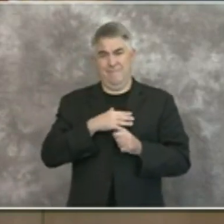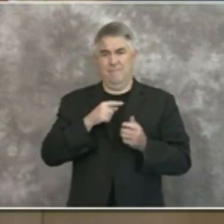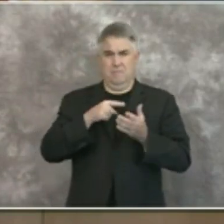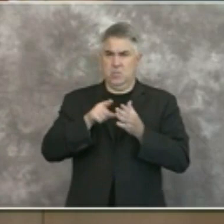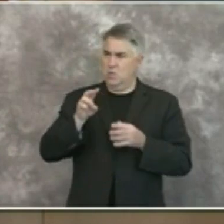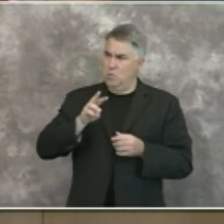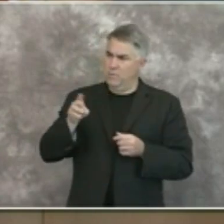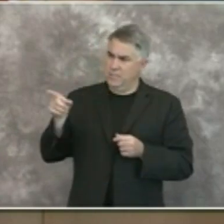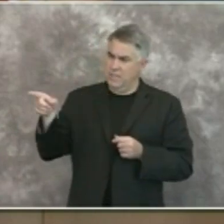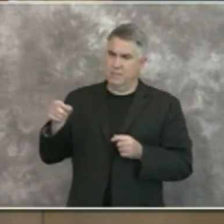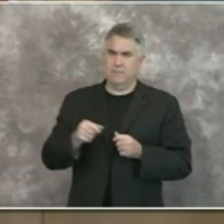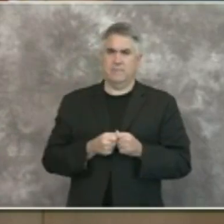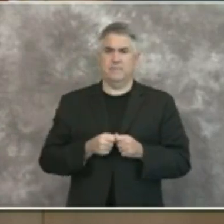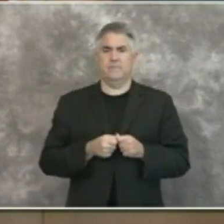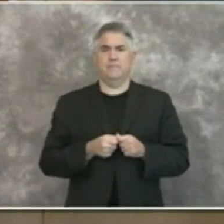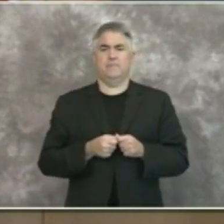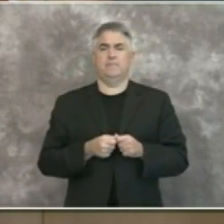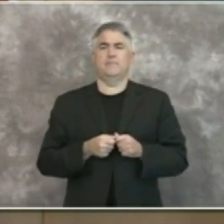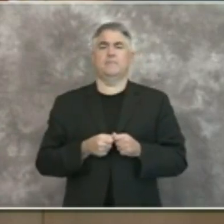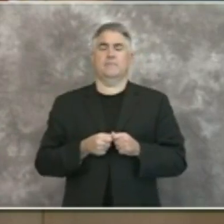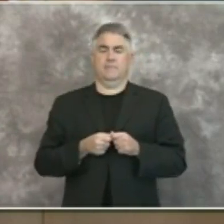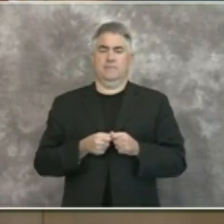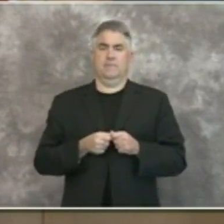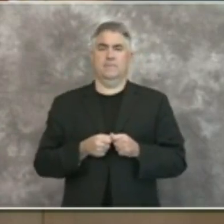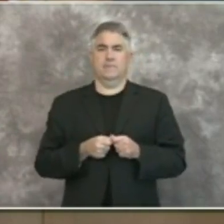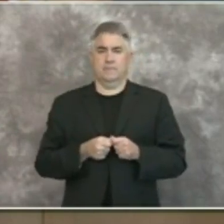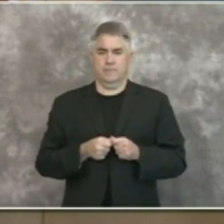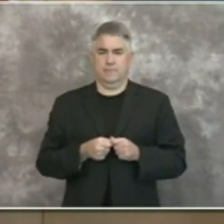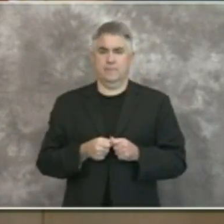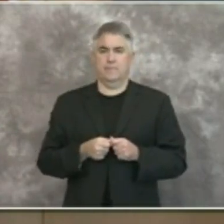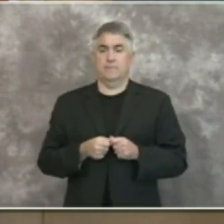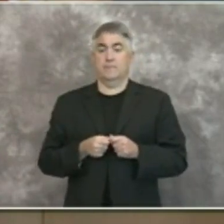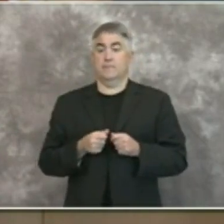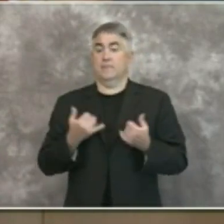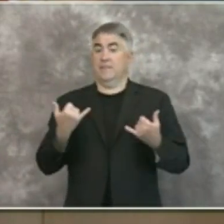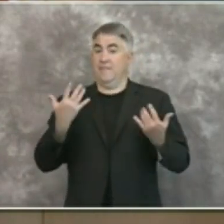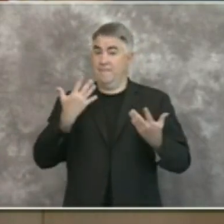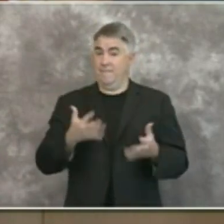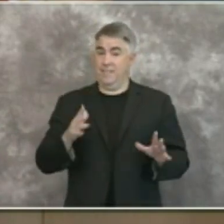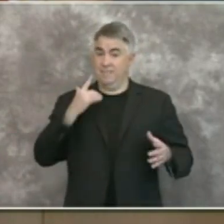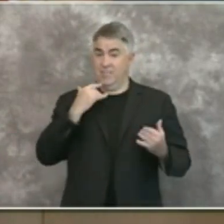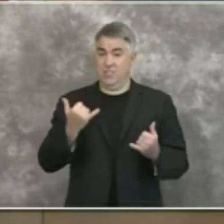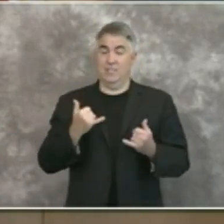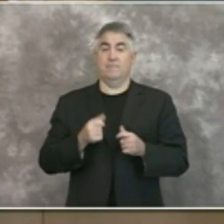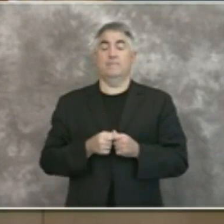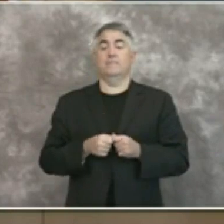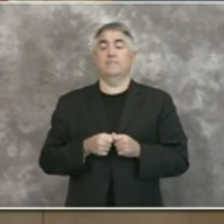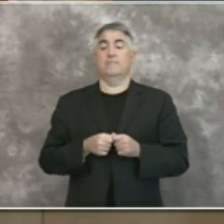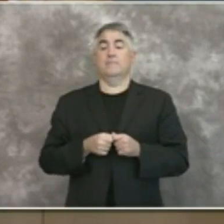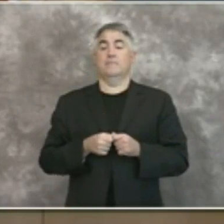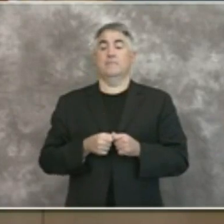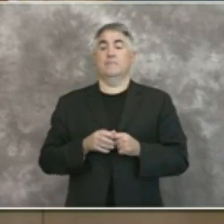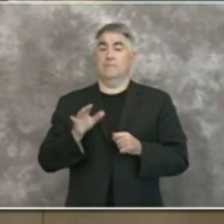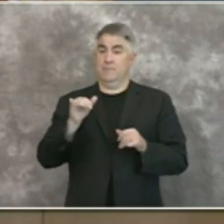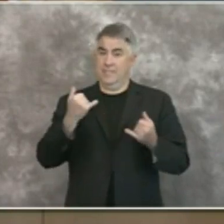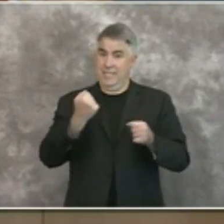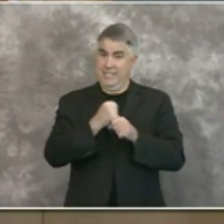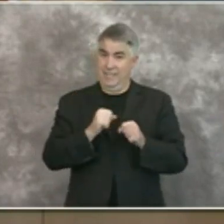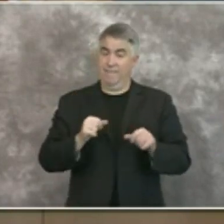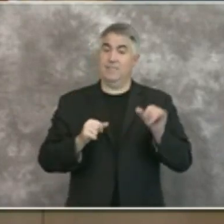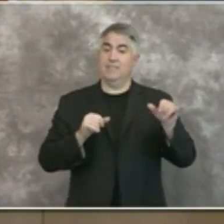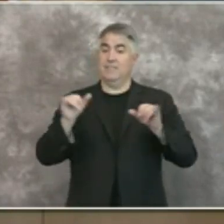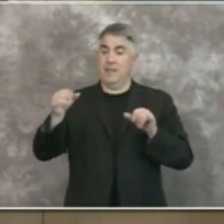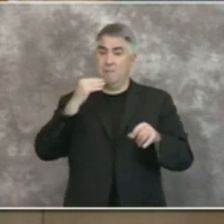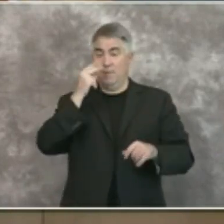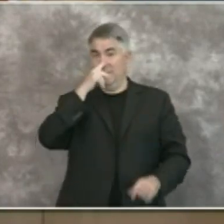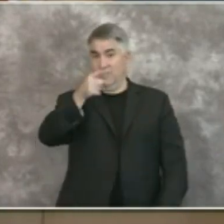coronavirus-sd.com that's it for today please uh stay safe san diego and we'll see you on